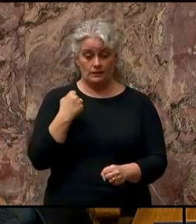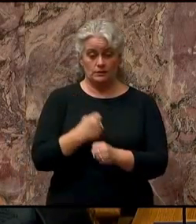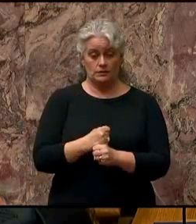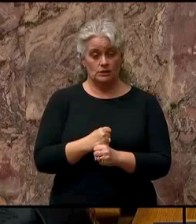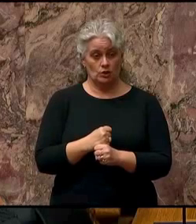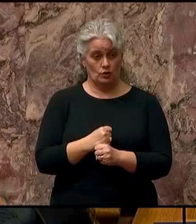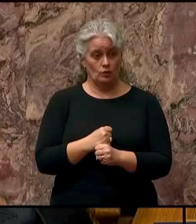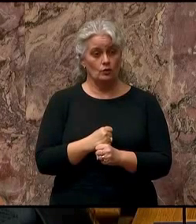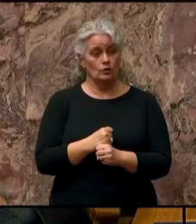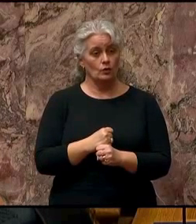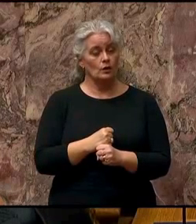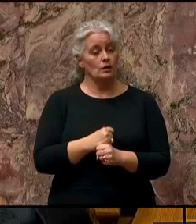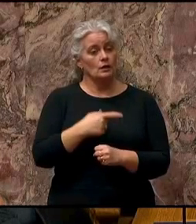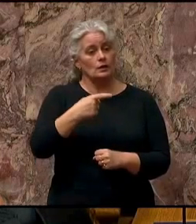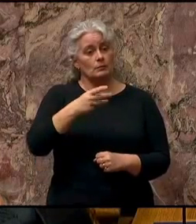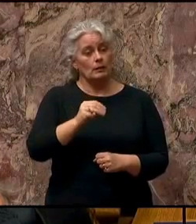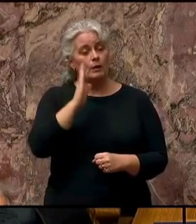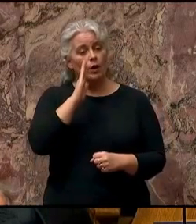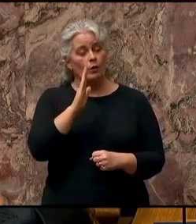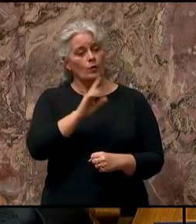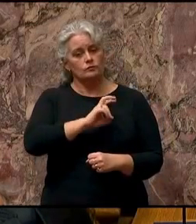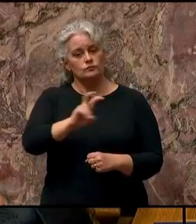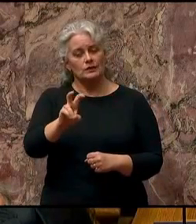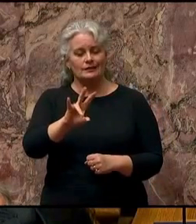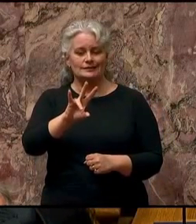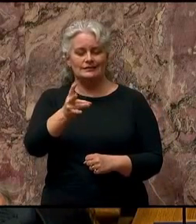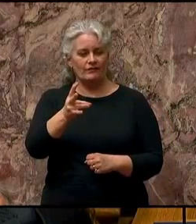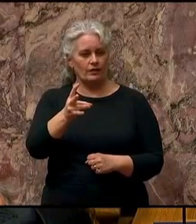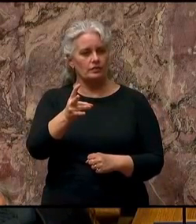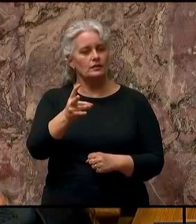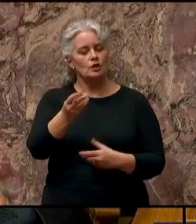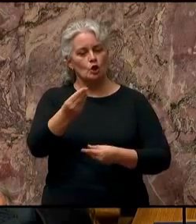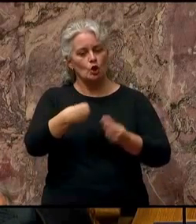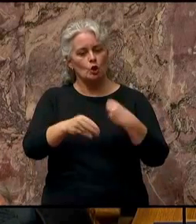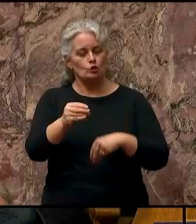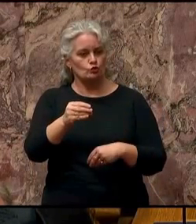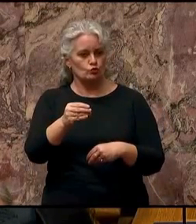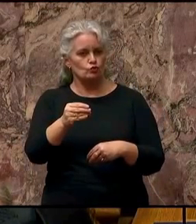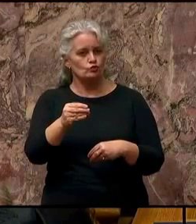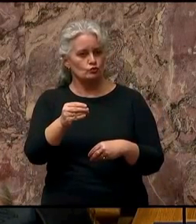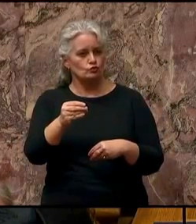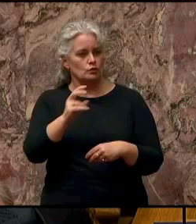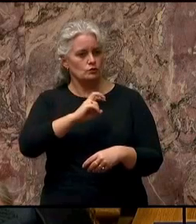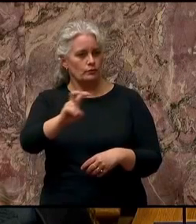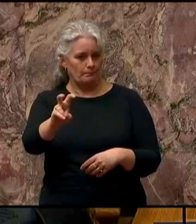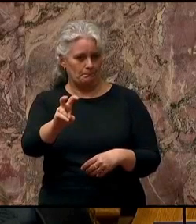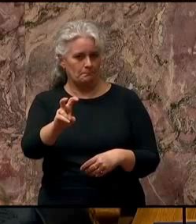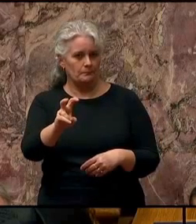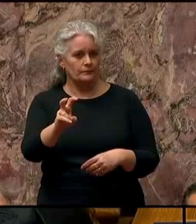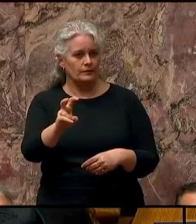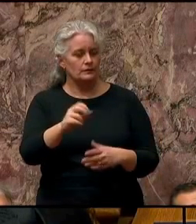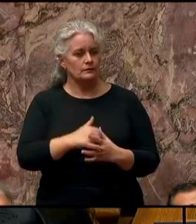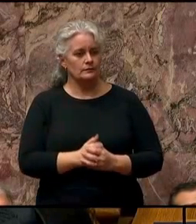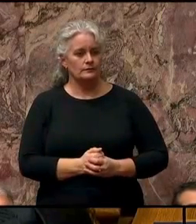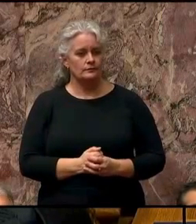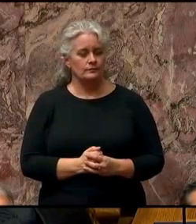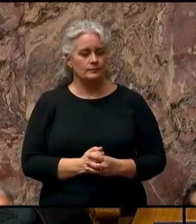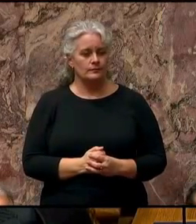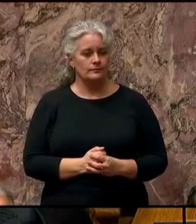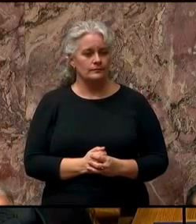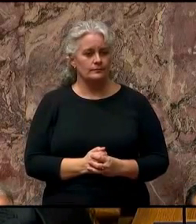the Premier will embark on her seventh international trade mission, returning to British Columbia's sister province of Guangdong.